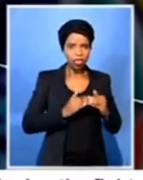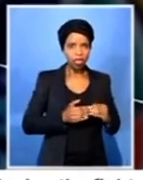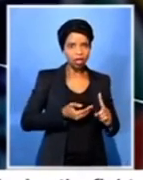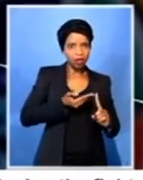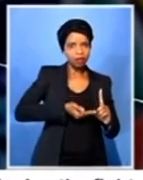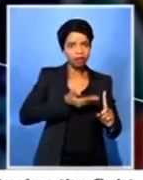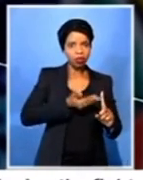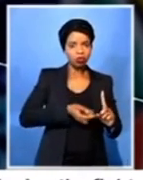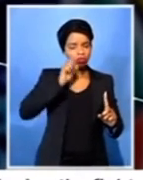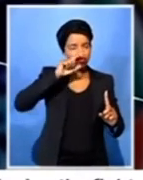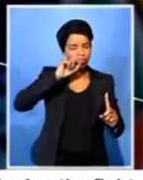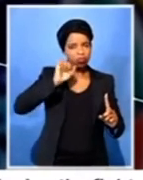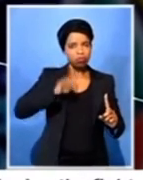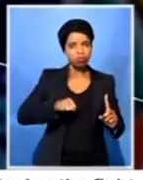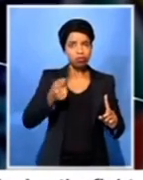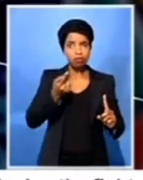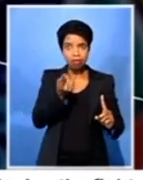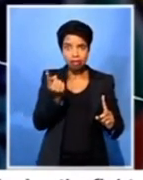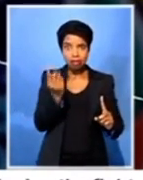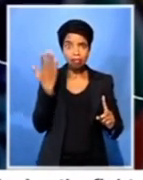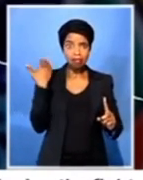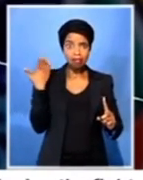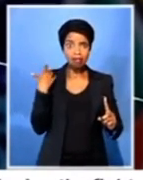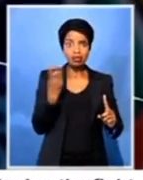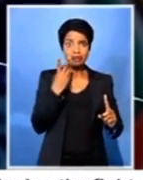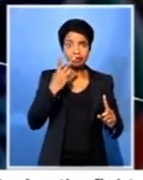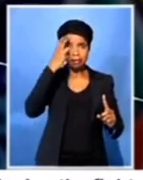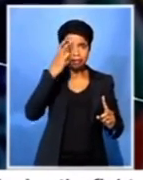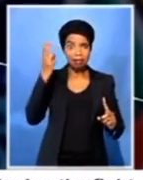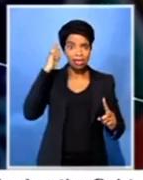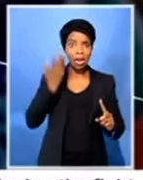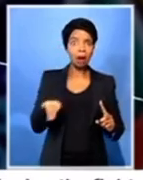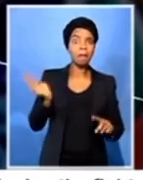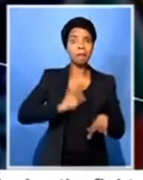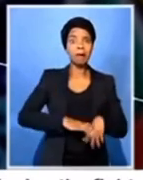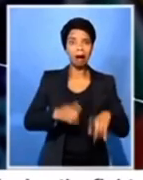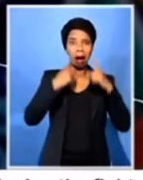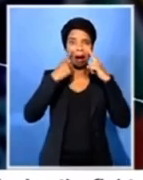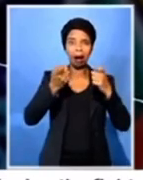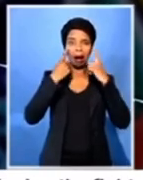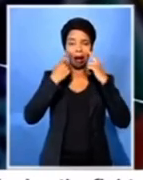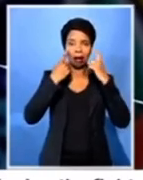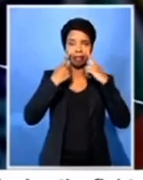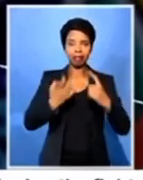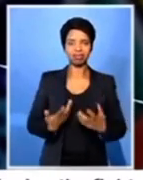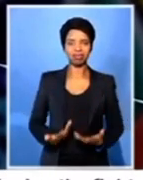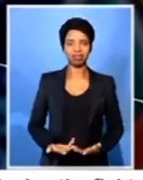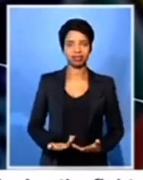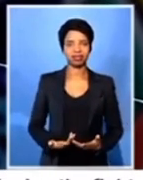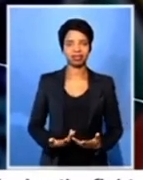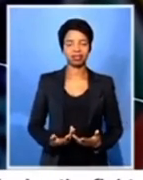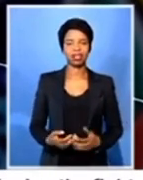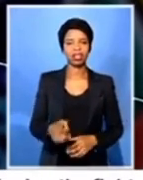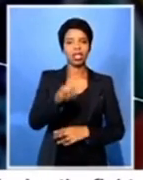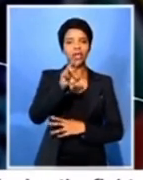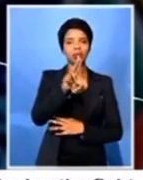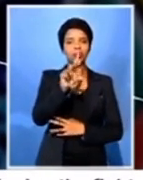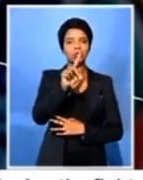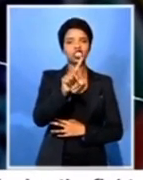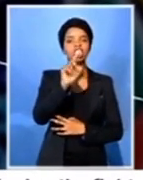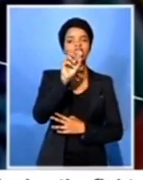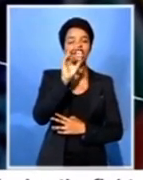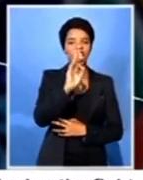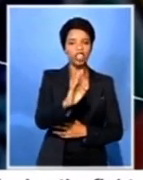Mama, mama, the UDF cabal is here. The